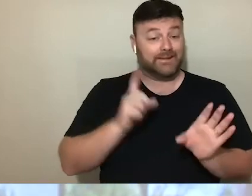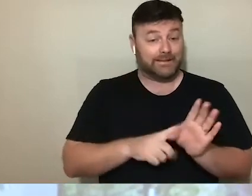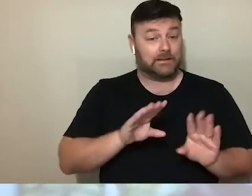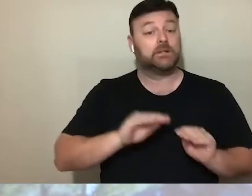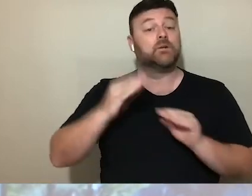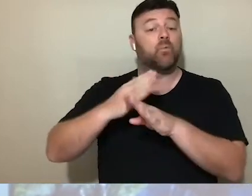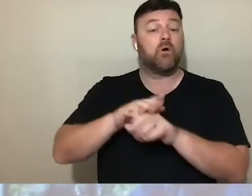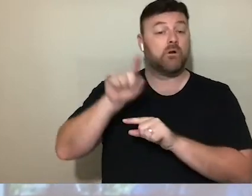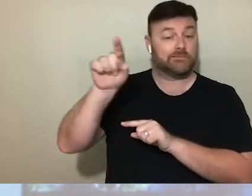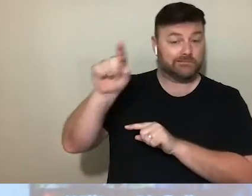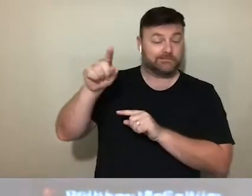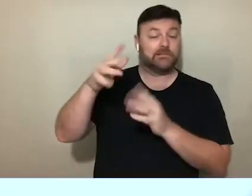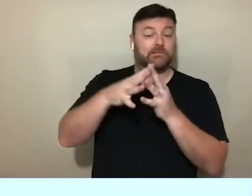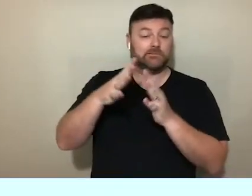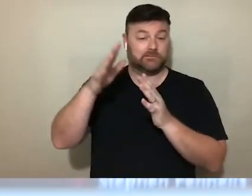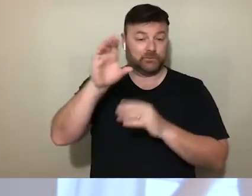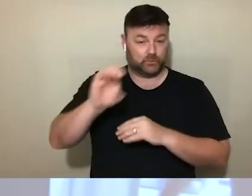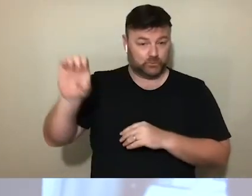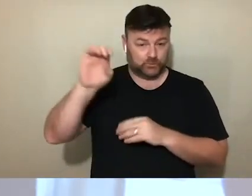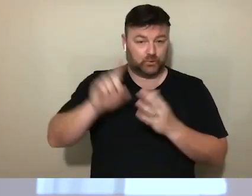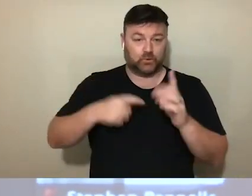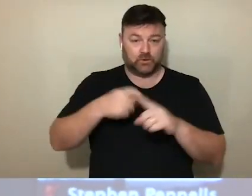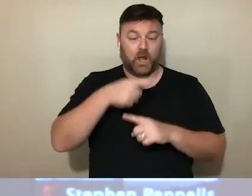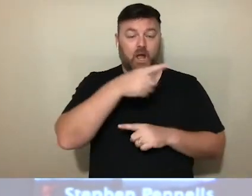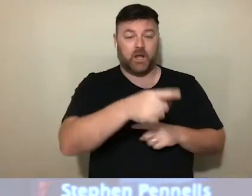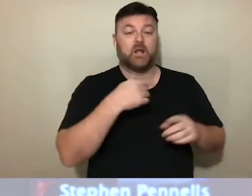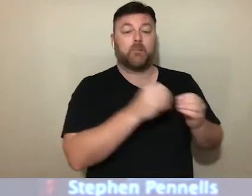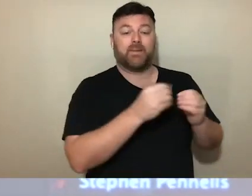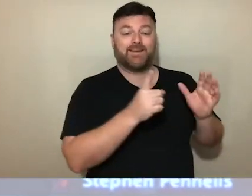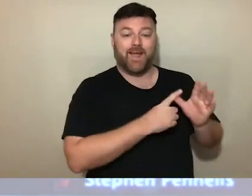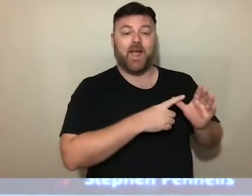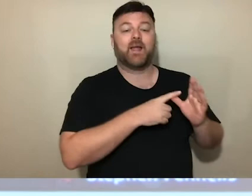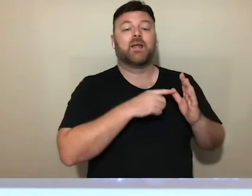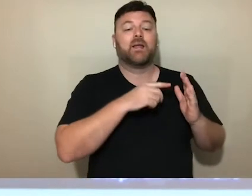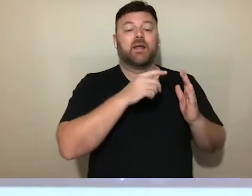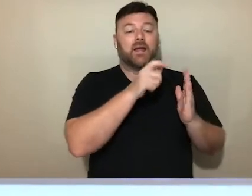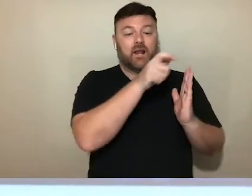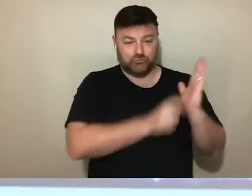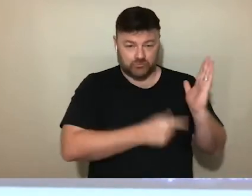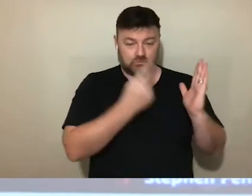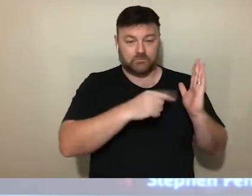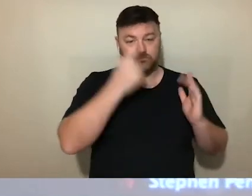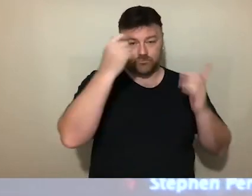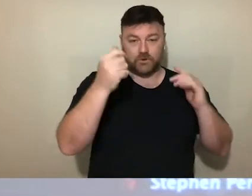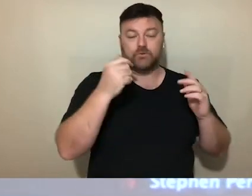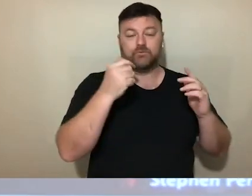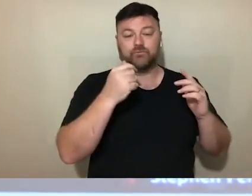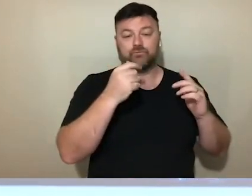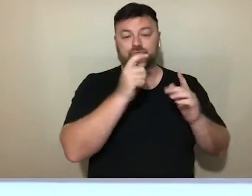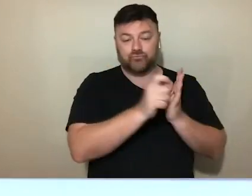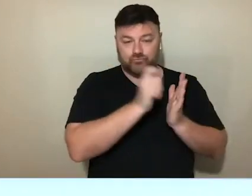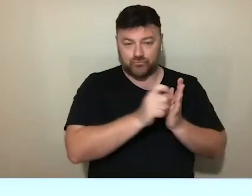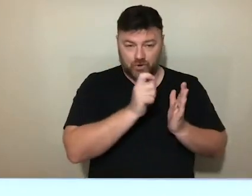UK. Darcy's completing a BA in Literature and Creative Writing. Poetry matters to her,